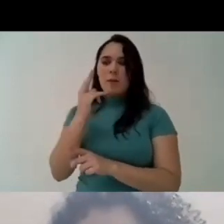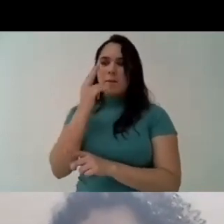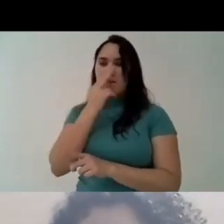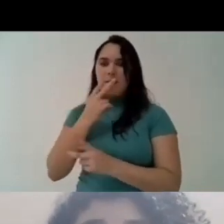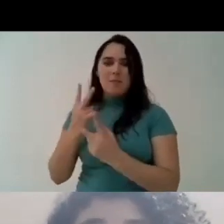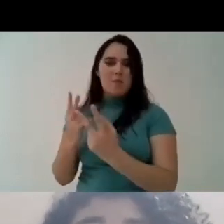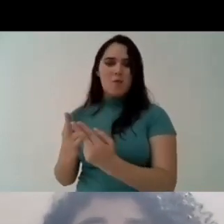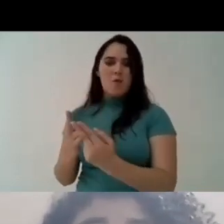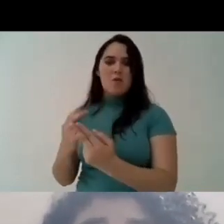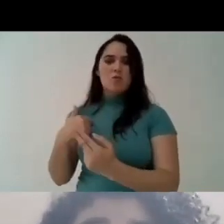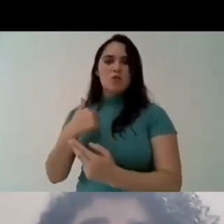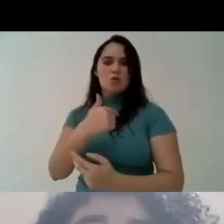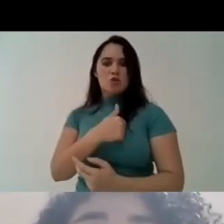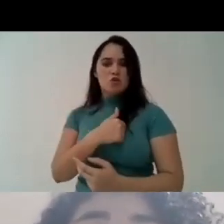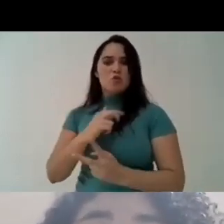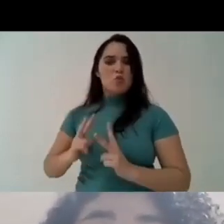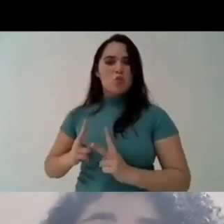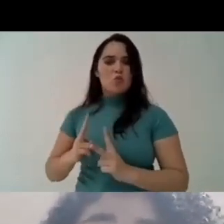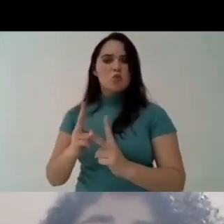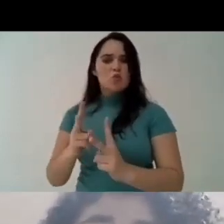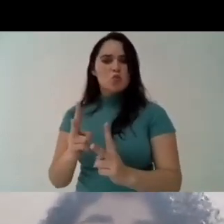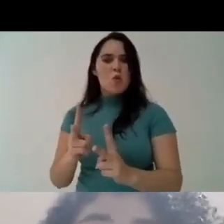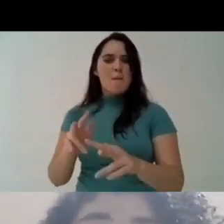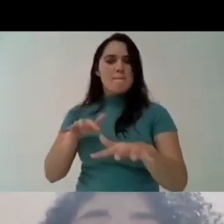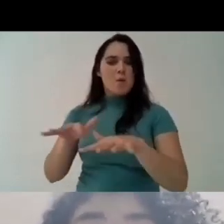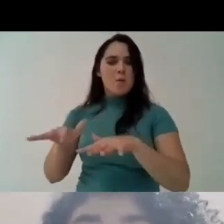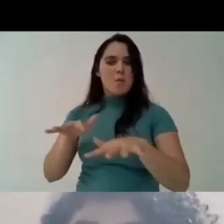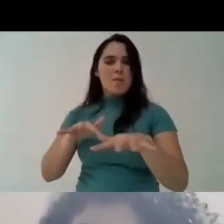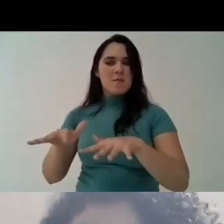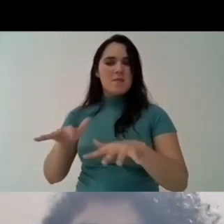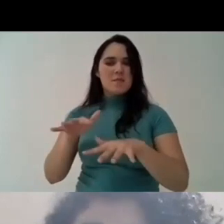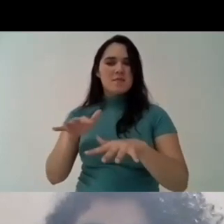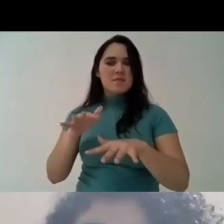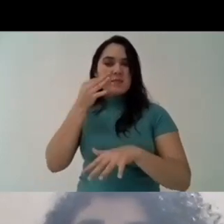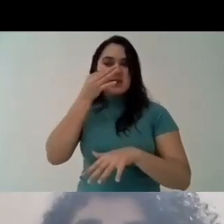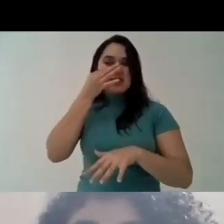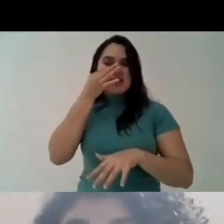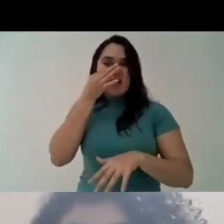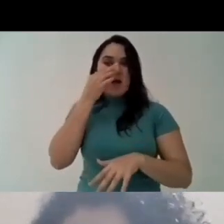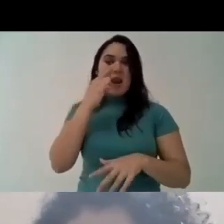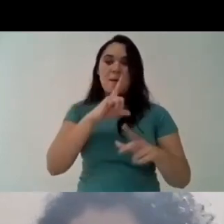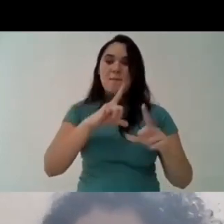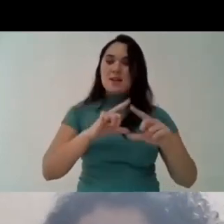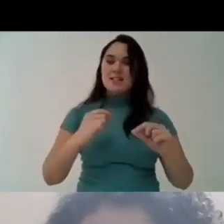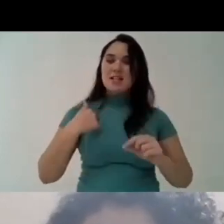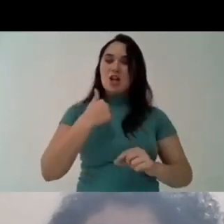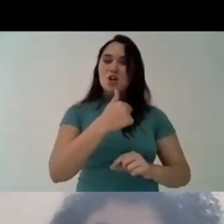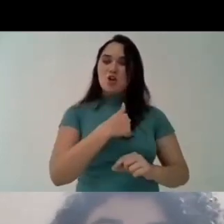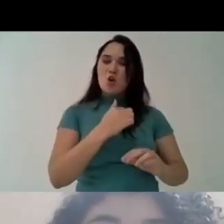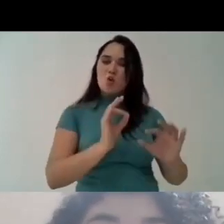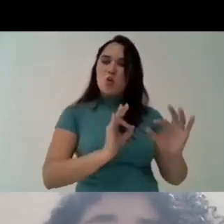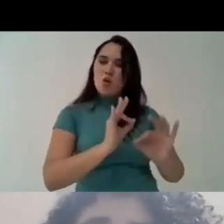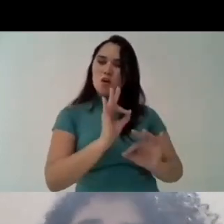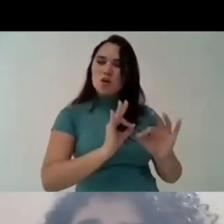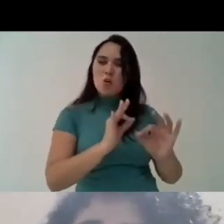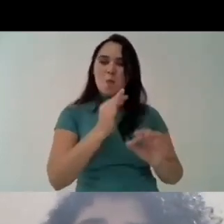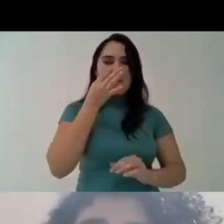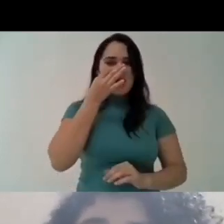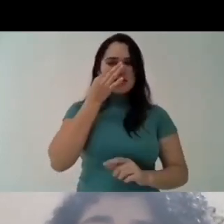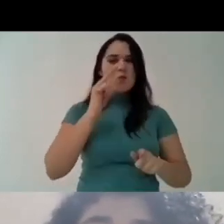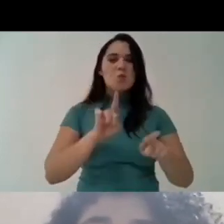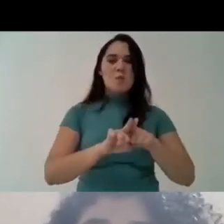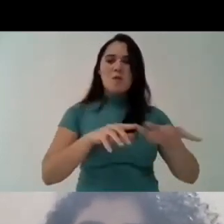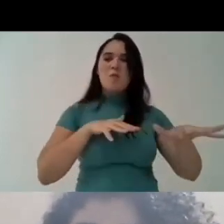and the quilombolas communities they are within the same sort of area treated the same way so we are